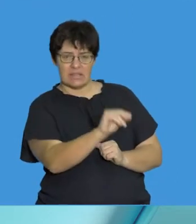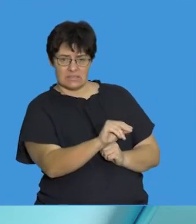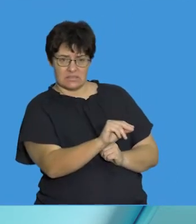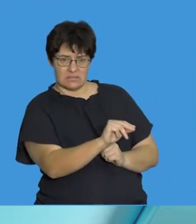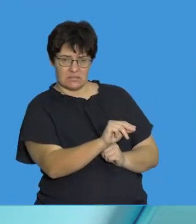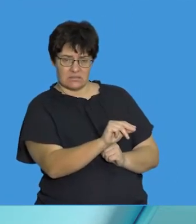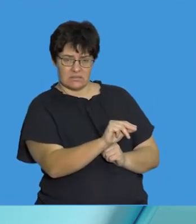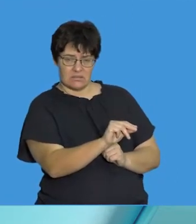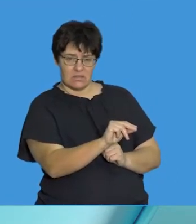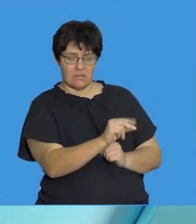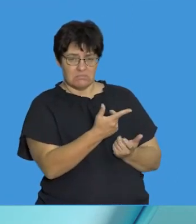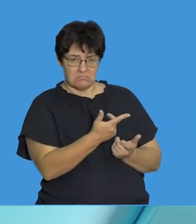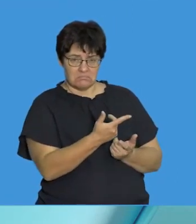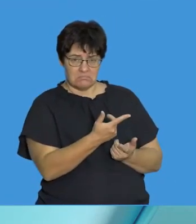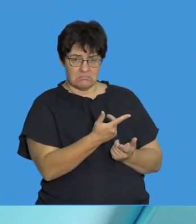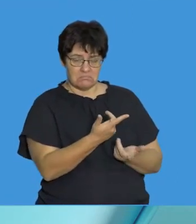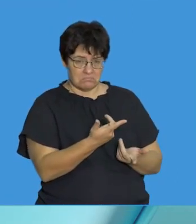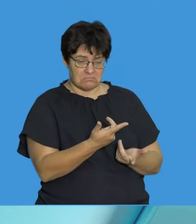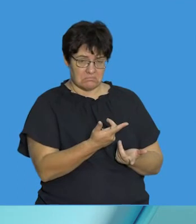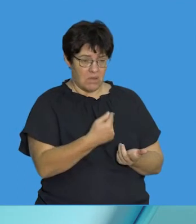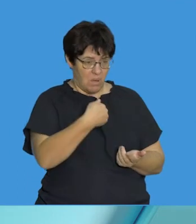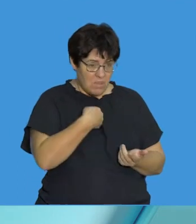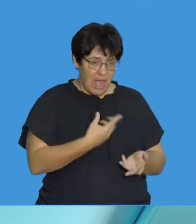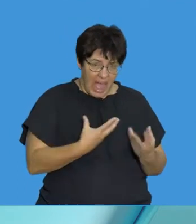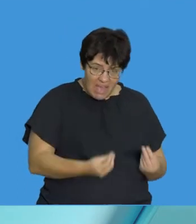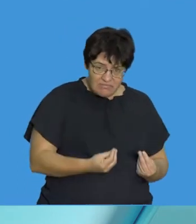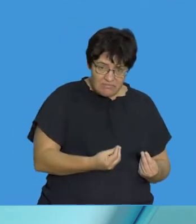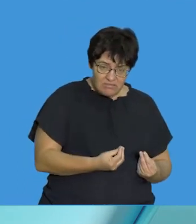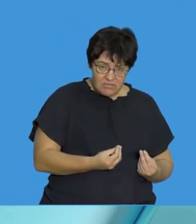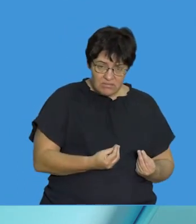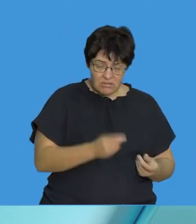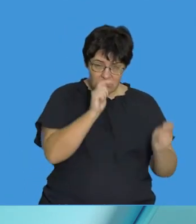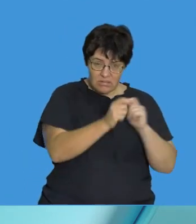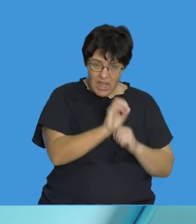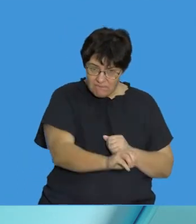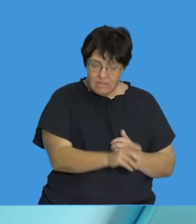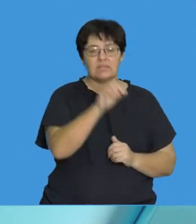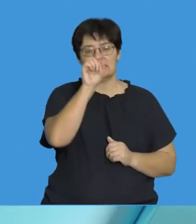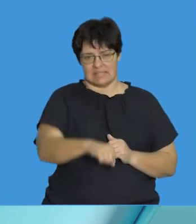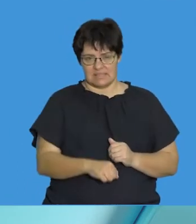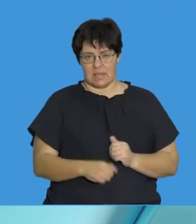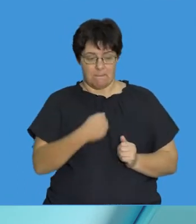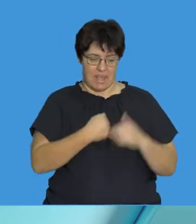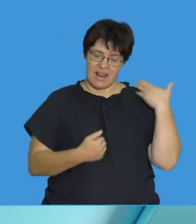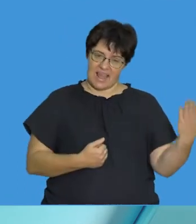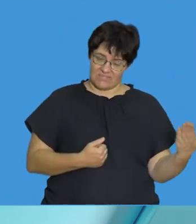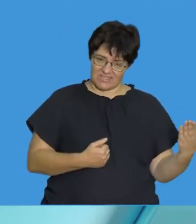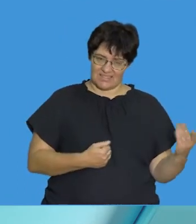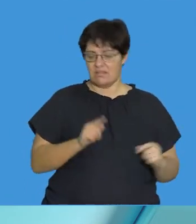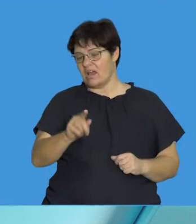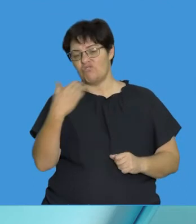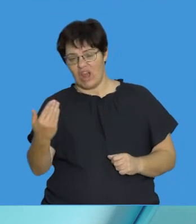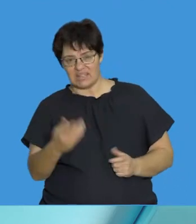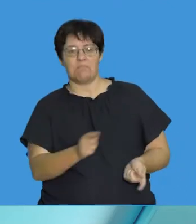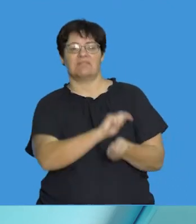am I full of mutations? Do we have mutations? Yes, we do. The fact that I'm left-handed means that there has been a